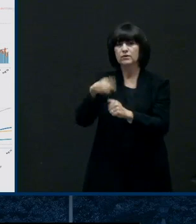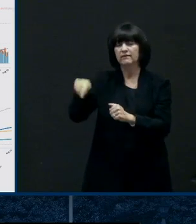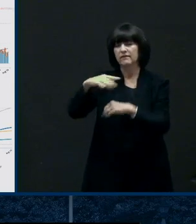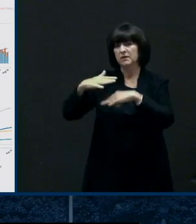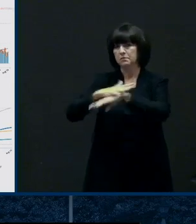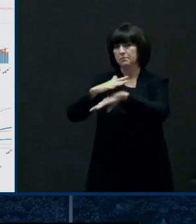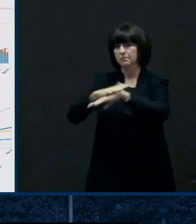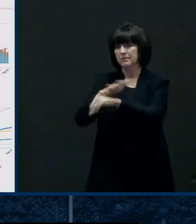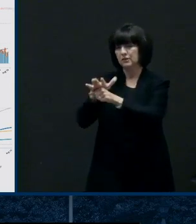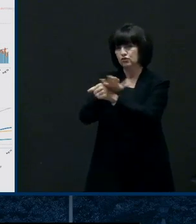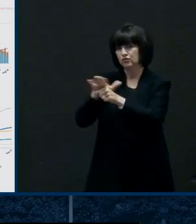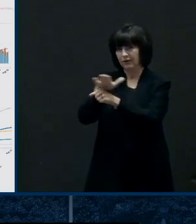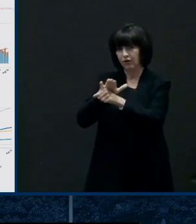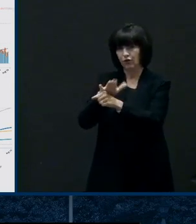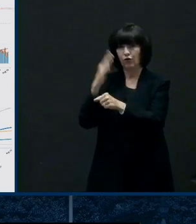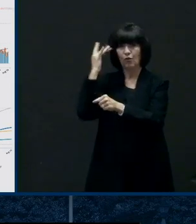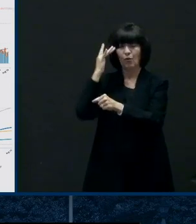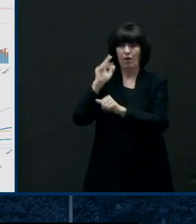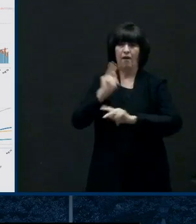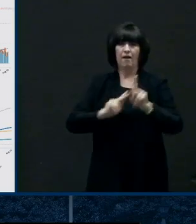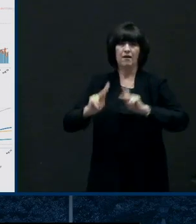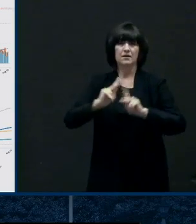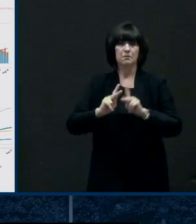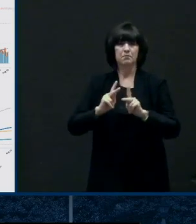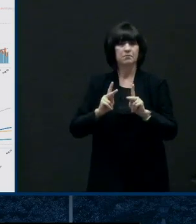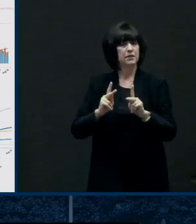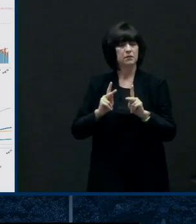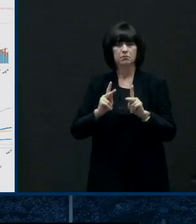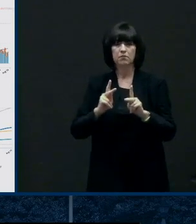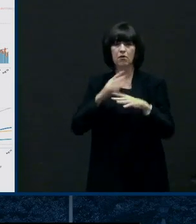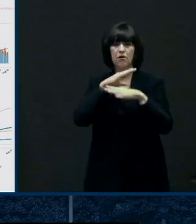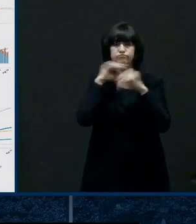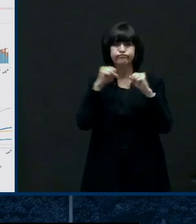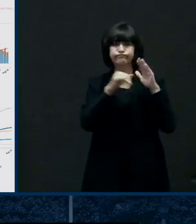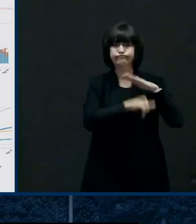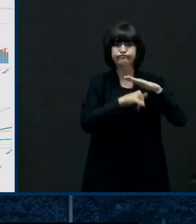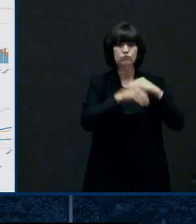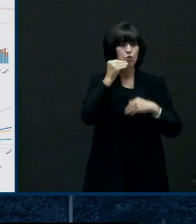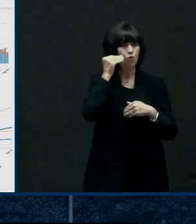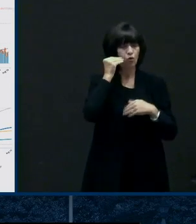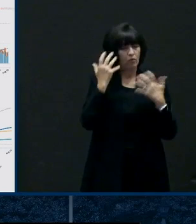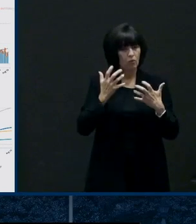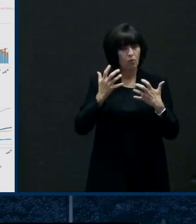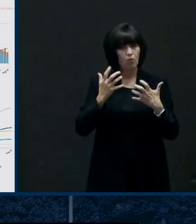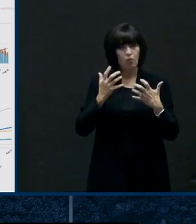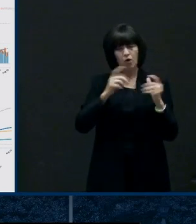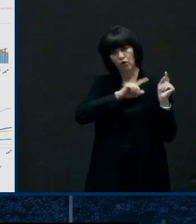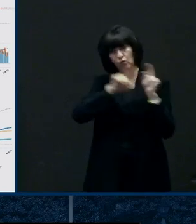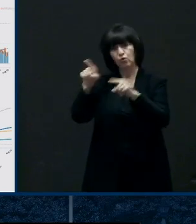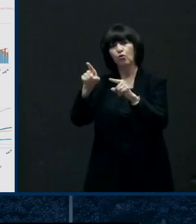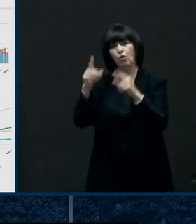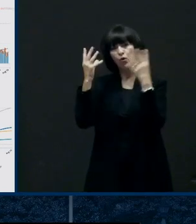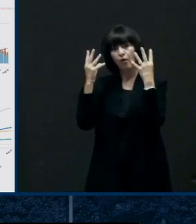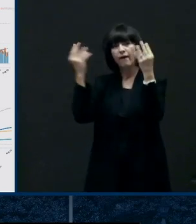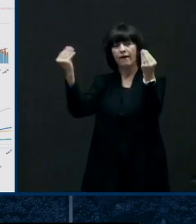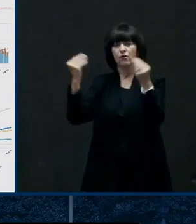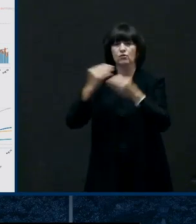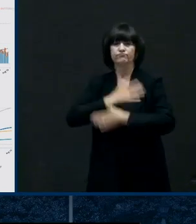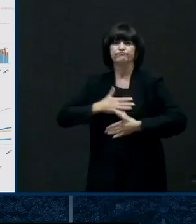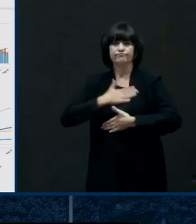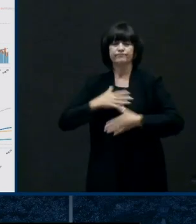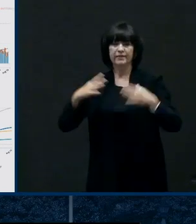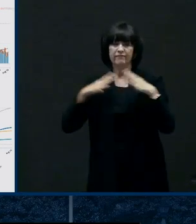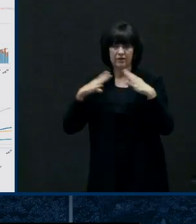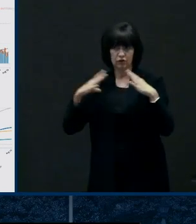restaurants and people going back to uh vacations and then we flatten that curve out nicely and have again pushed